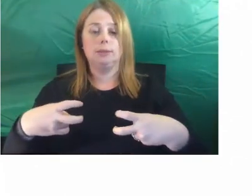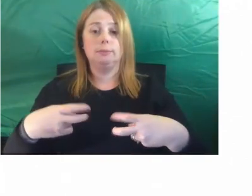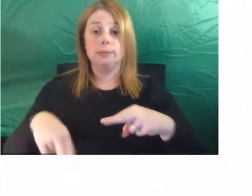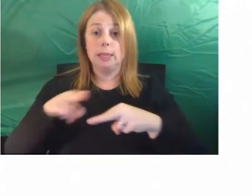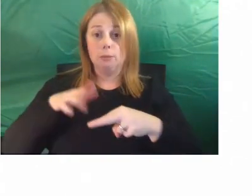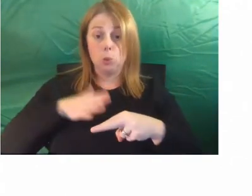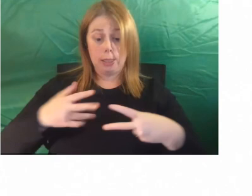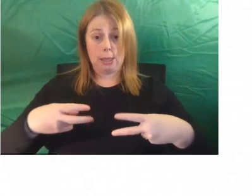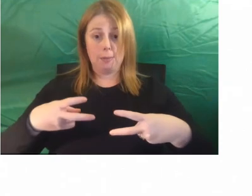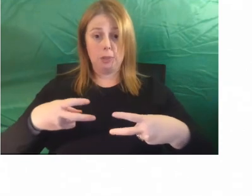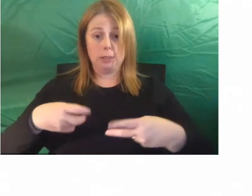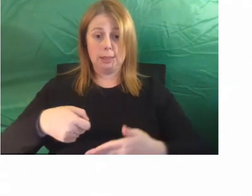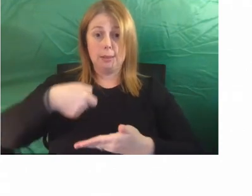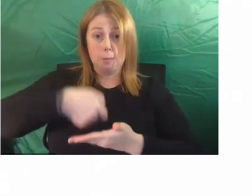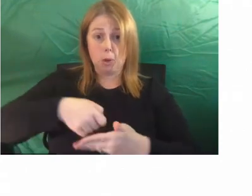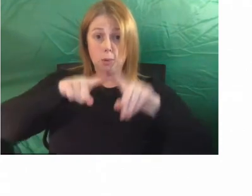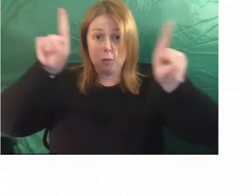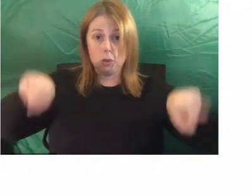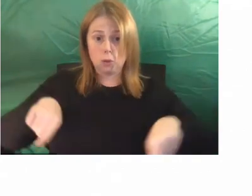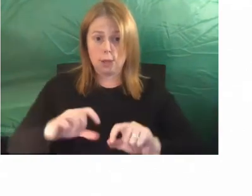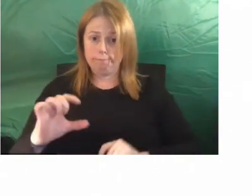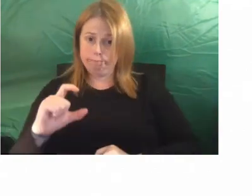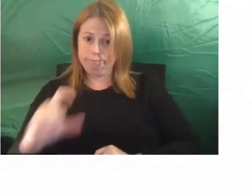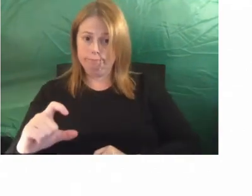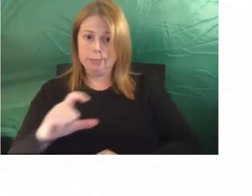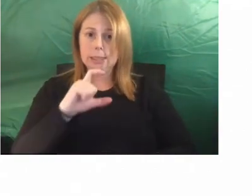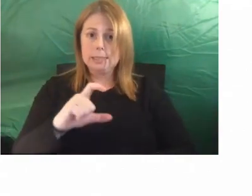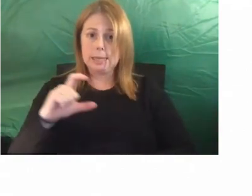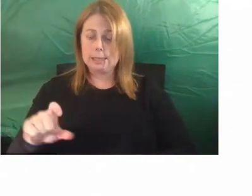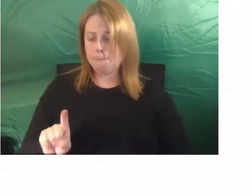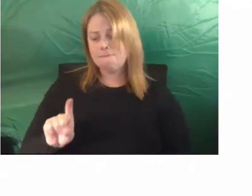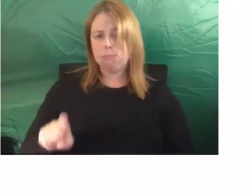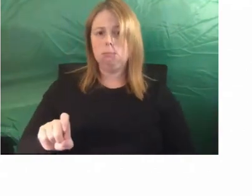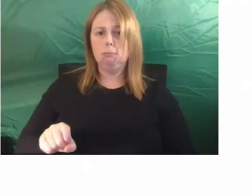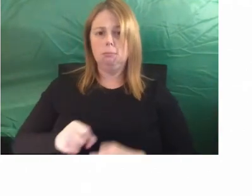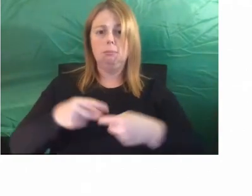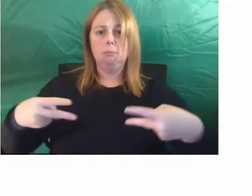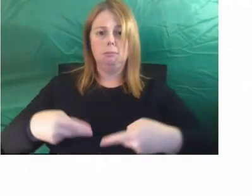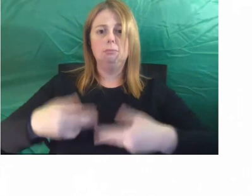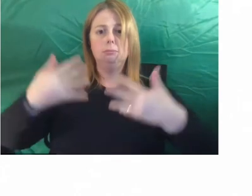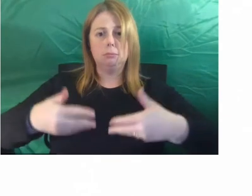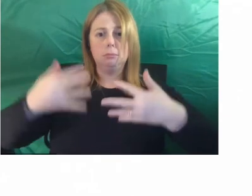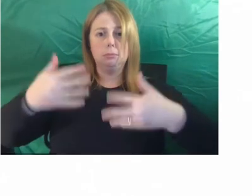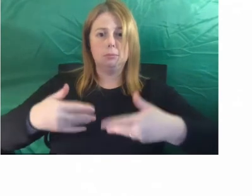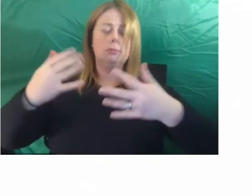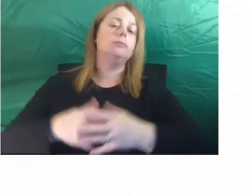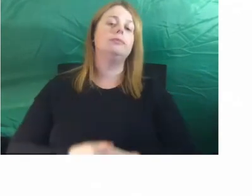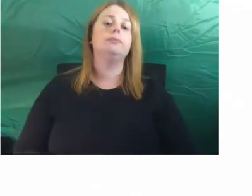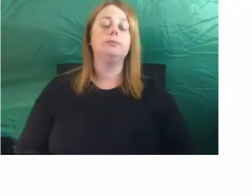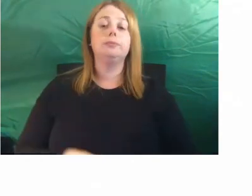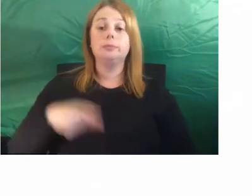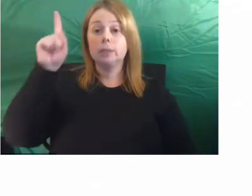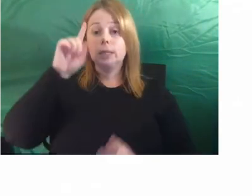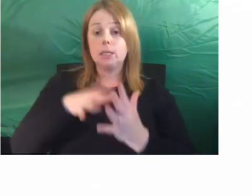captions, you can select the closed caption function at the bottom of your screen. A recording of today's webinar, including